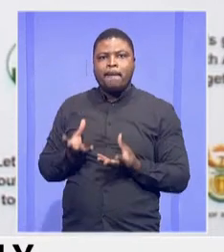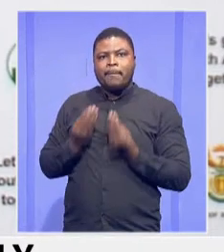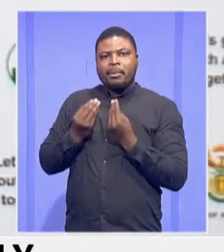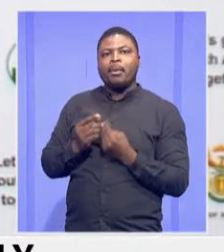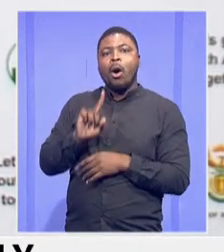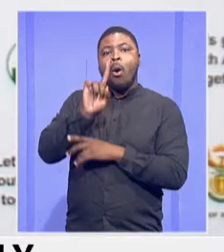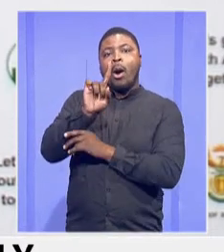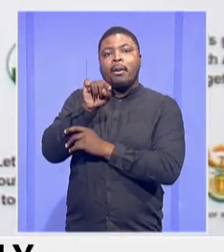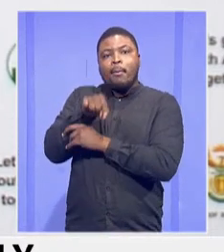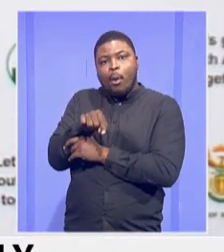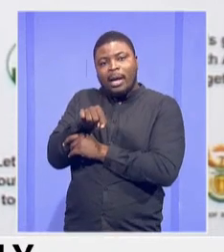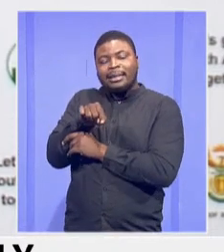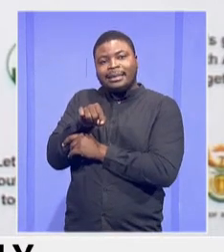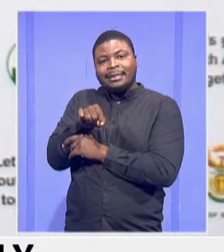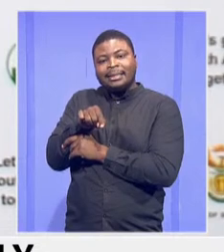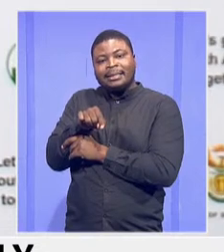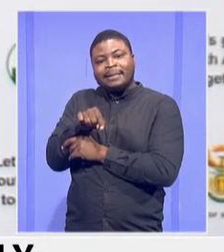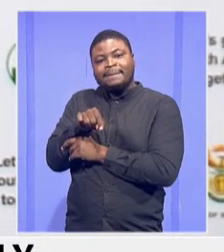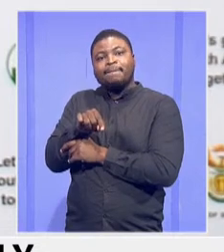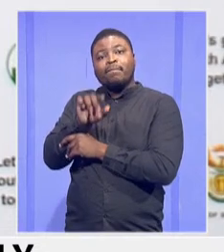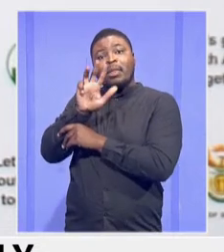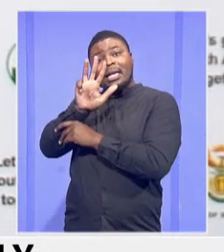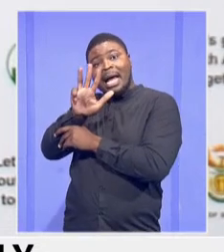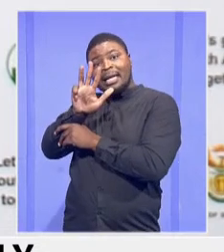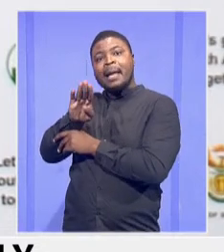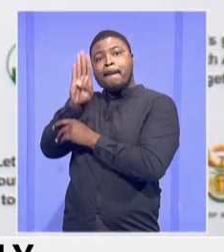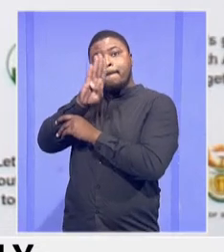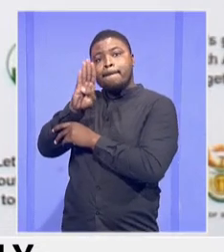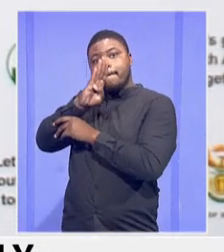.9 billion.